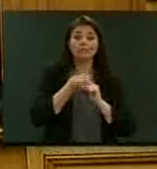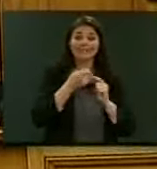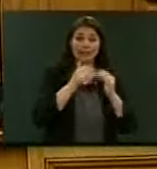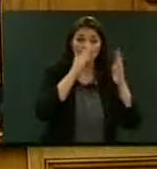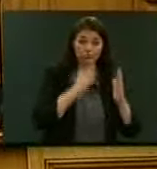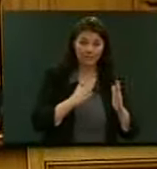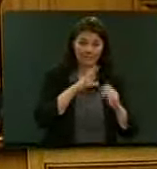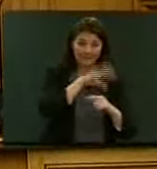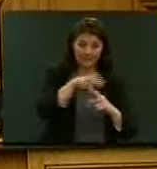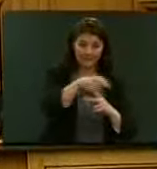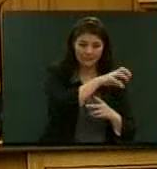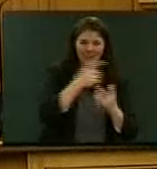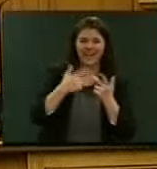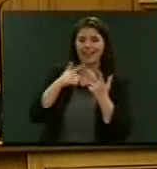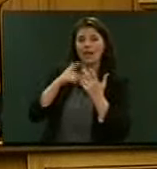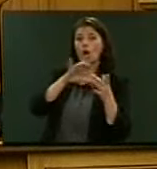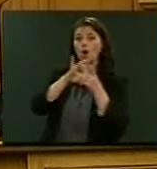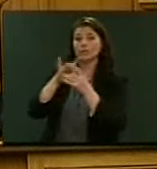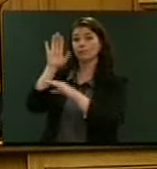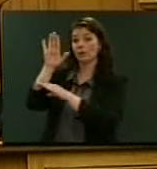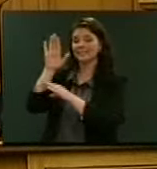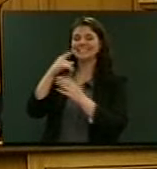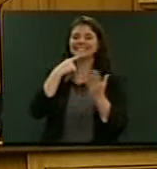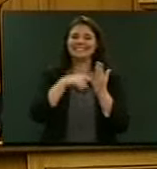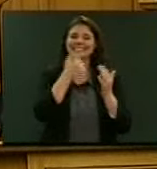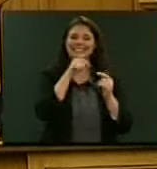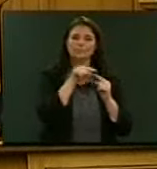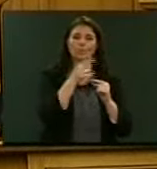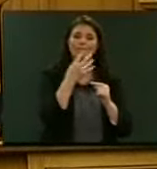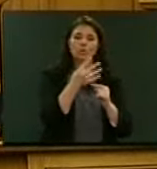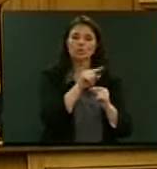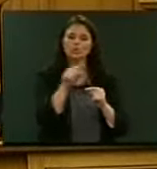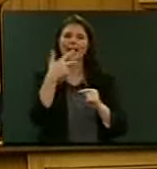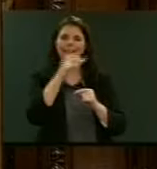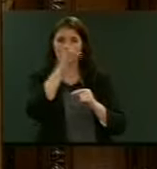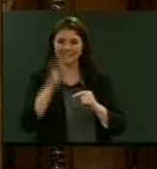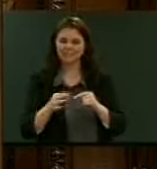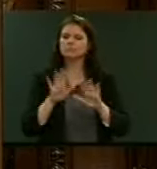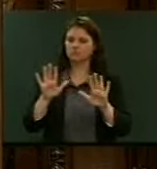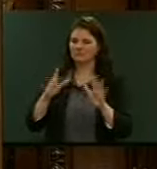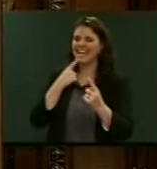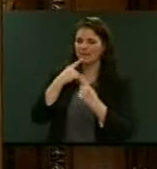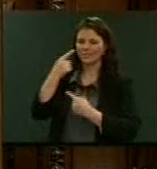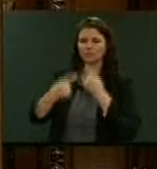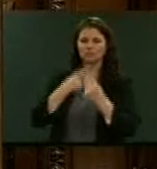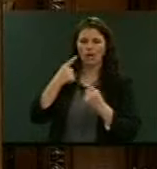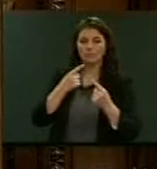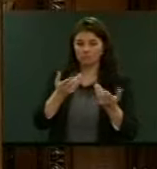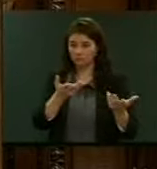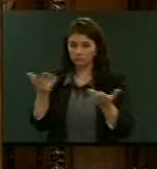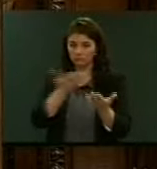and other properties, owned offshore between 6.4% and 11%. Order, the information has been described. Leave a source to table,